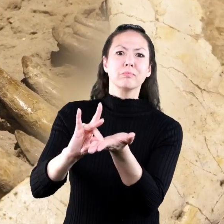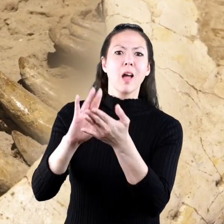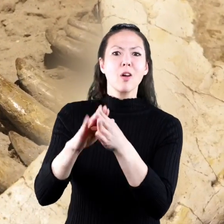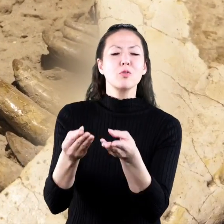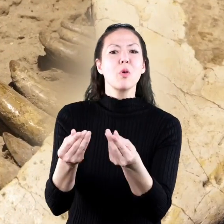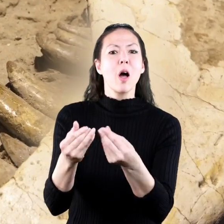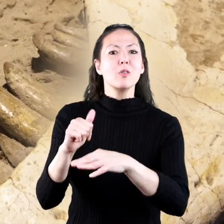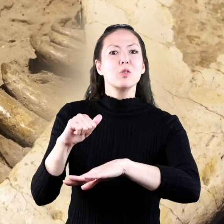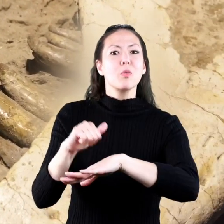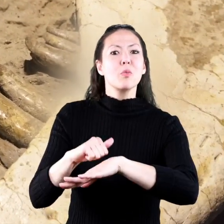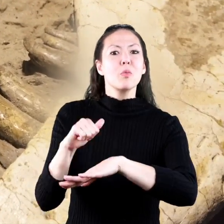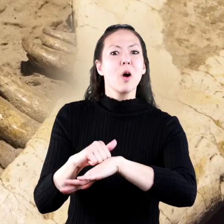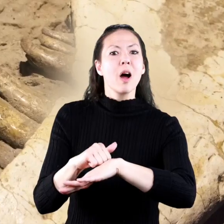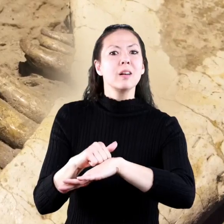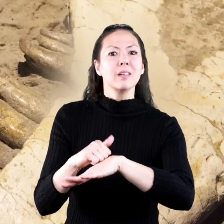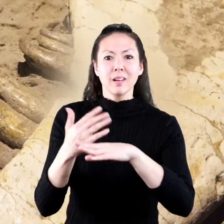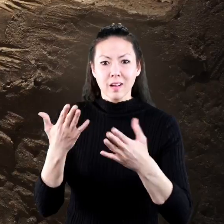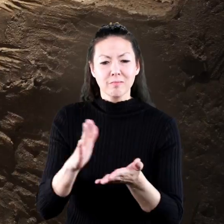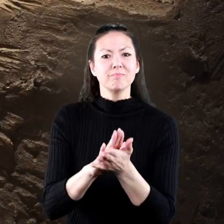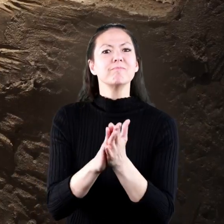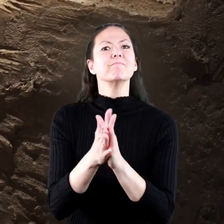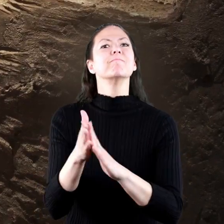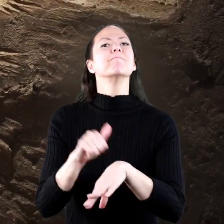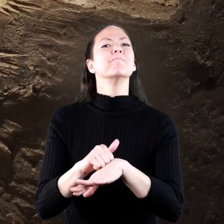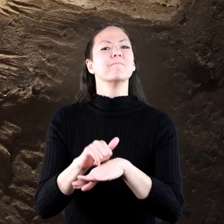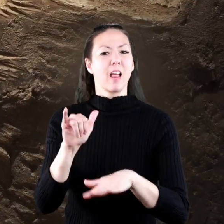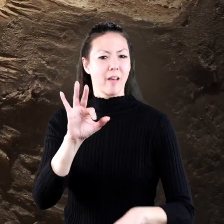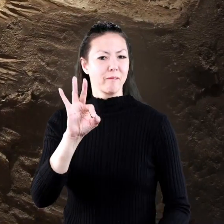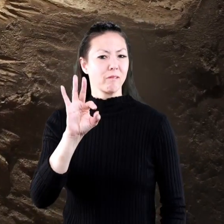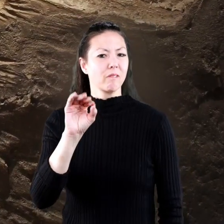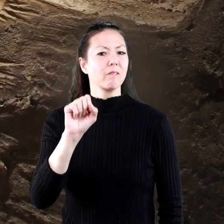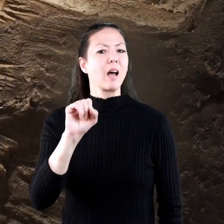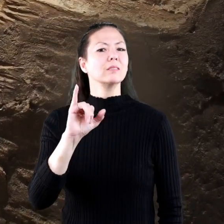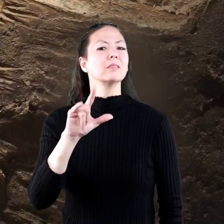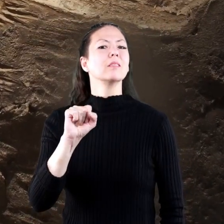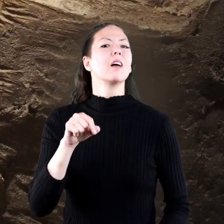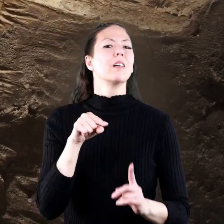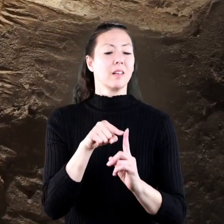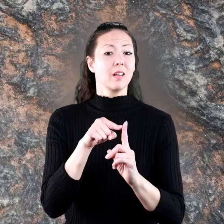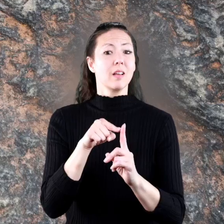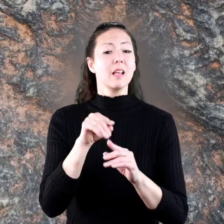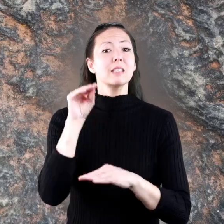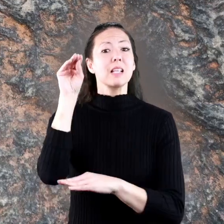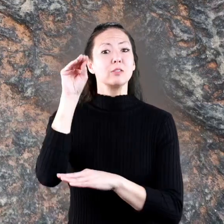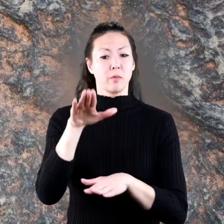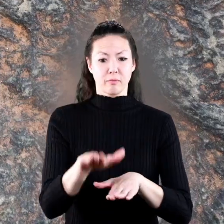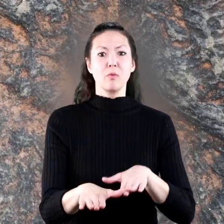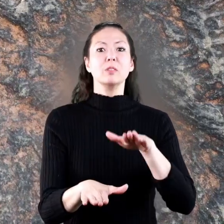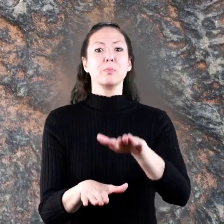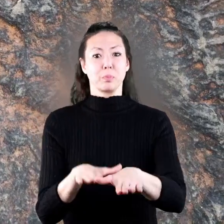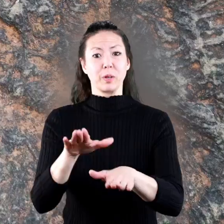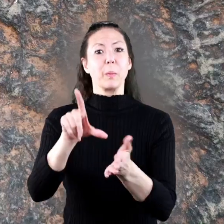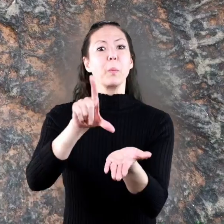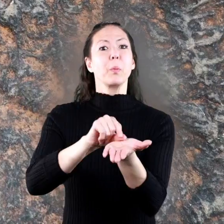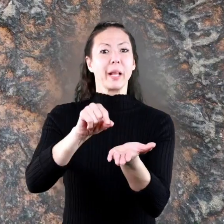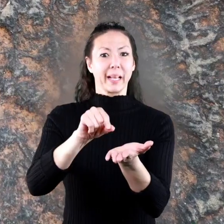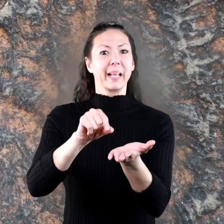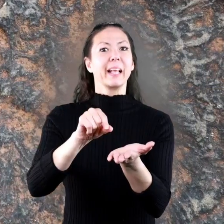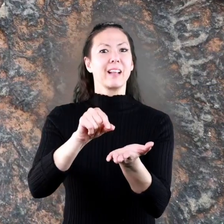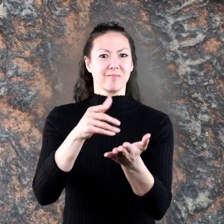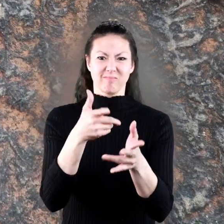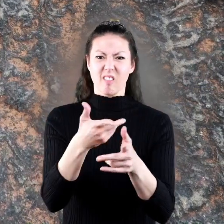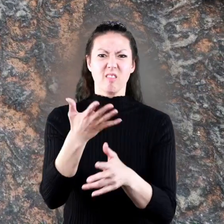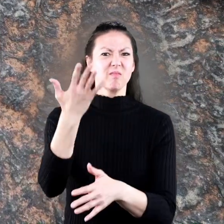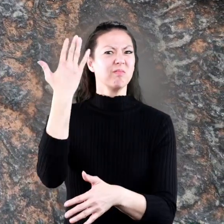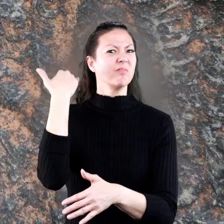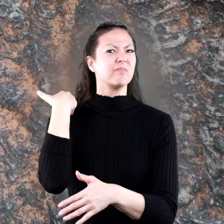minerals making the bones as hard as stone becoming fossils dinosaur footprints can become fossils too